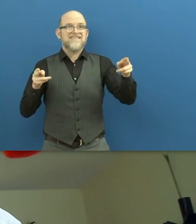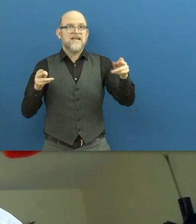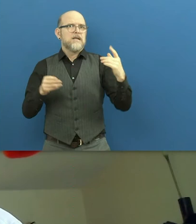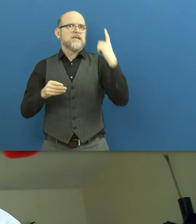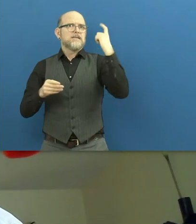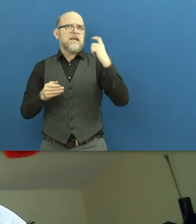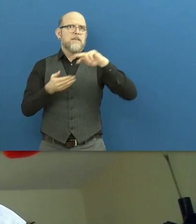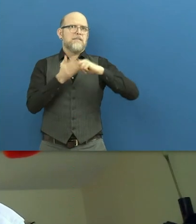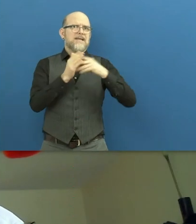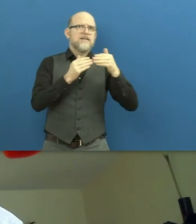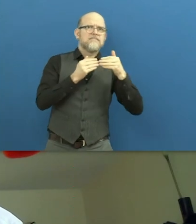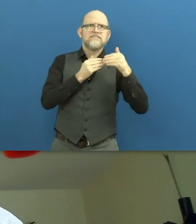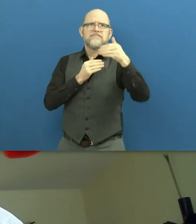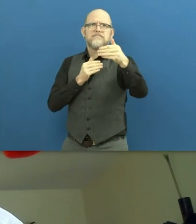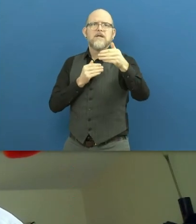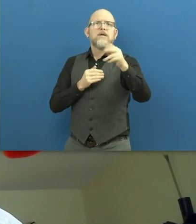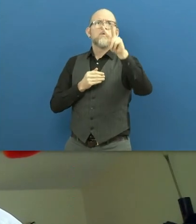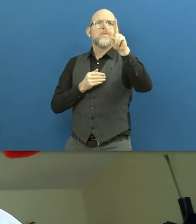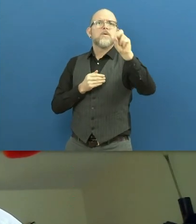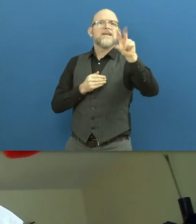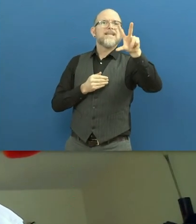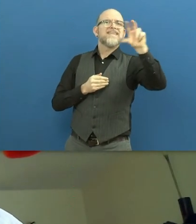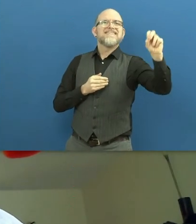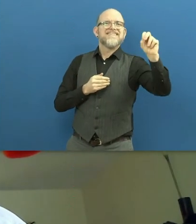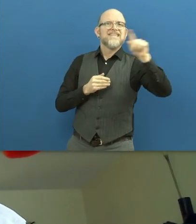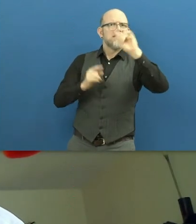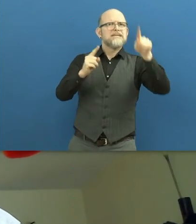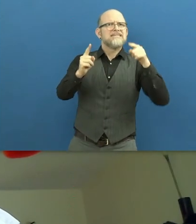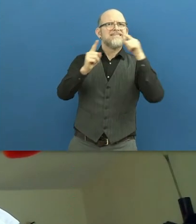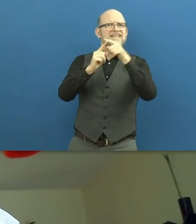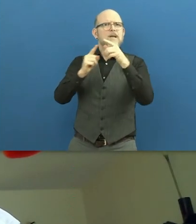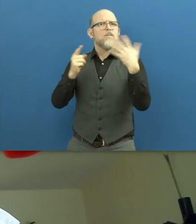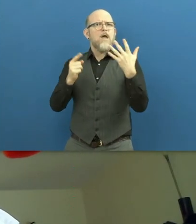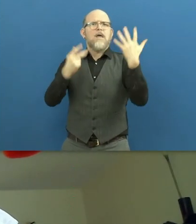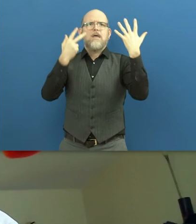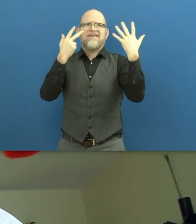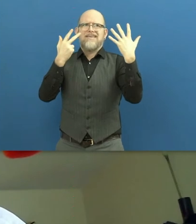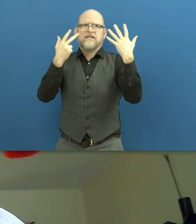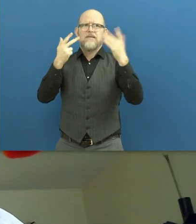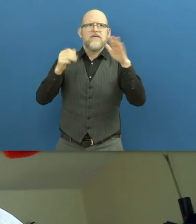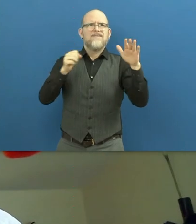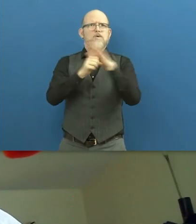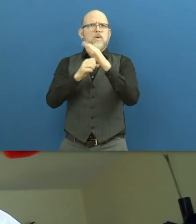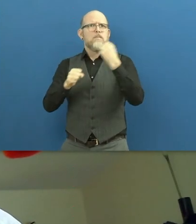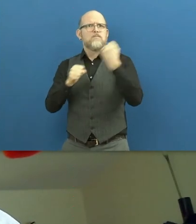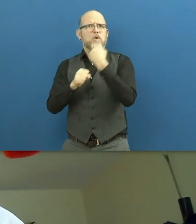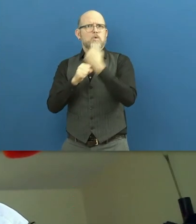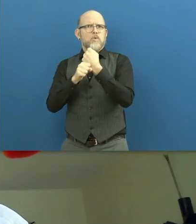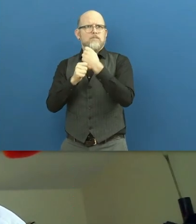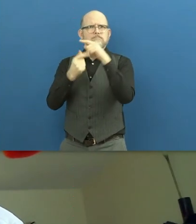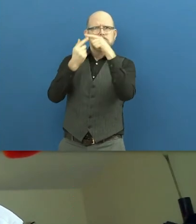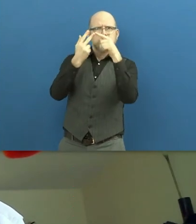Agenda 2030, with Goal 8 focusing on full and productive employment and decent work for all.